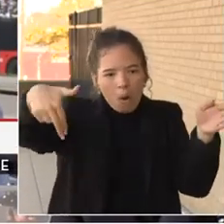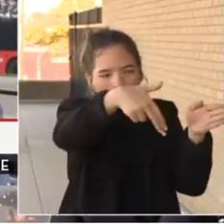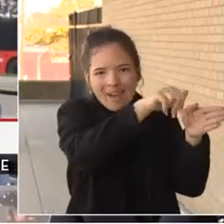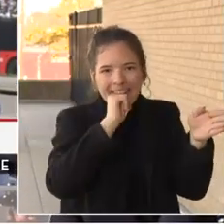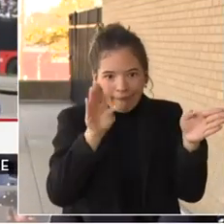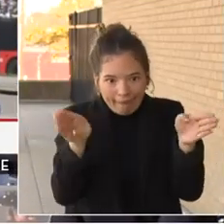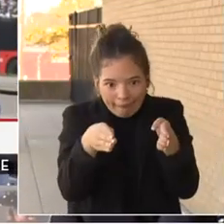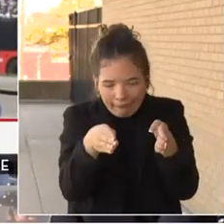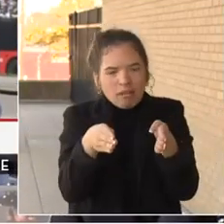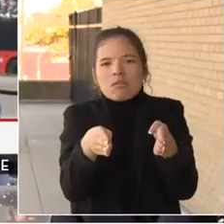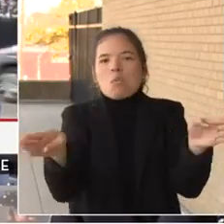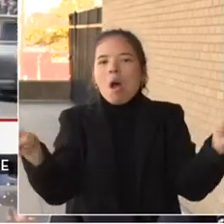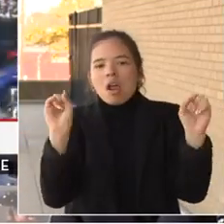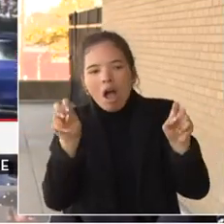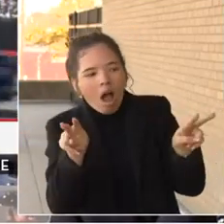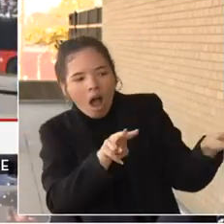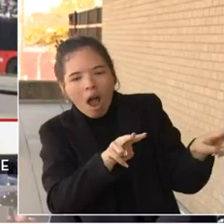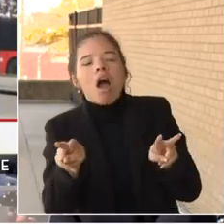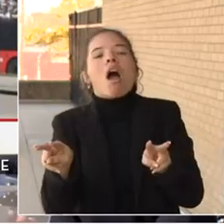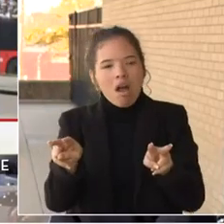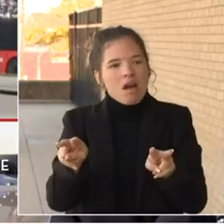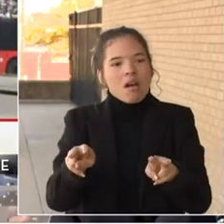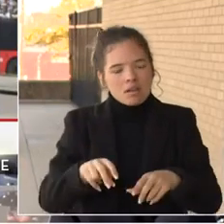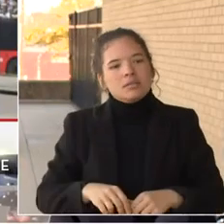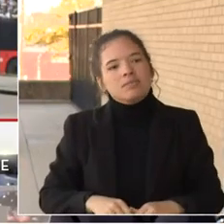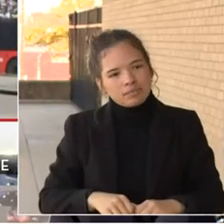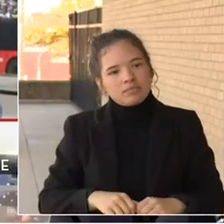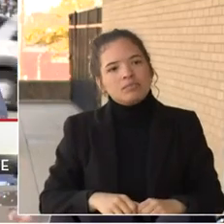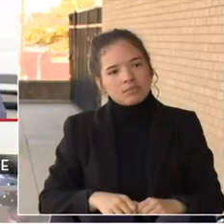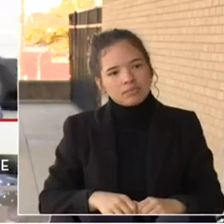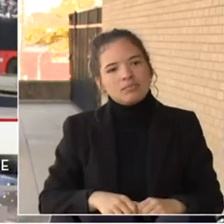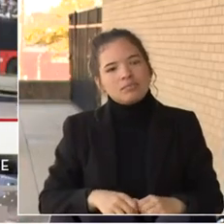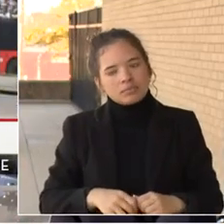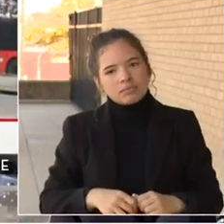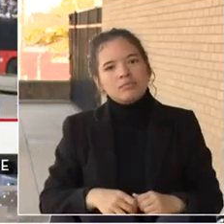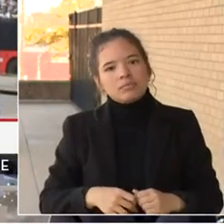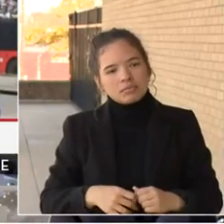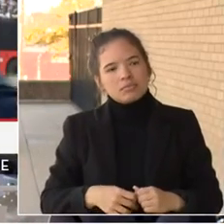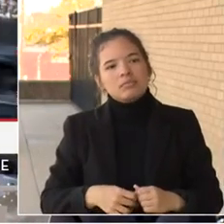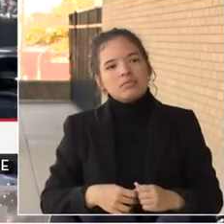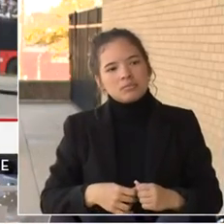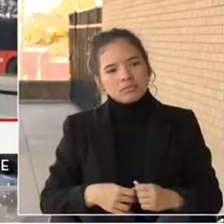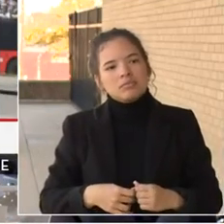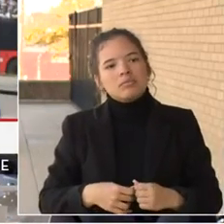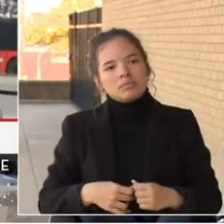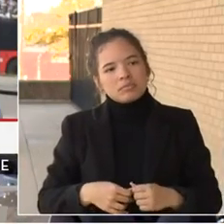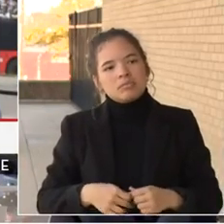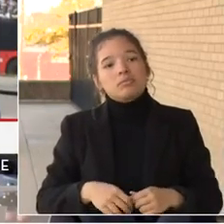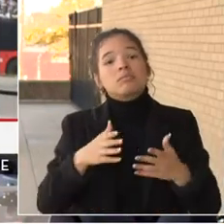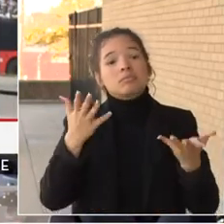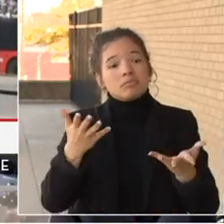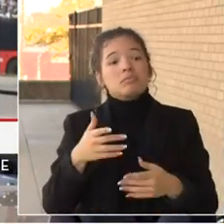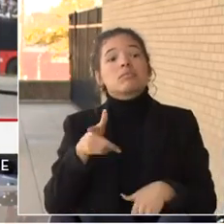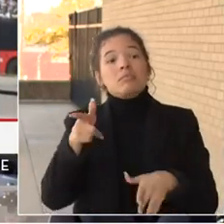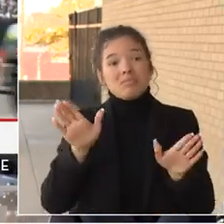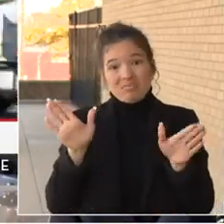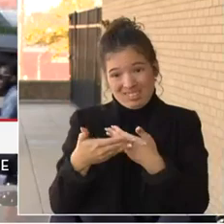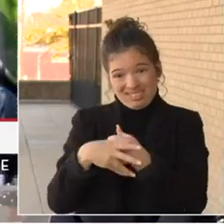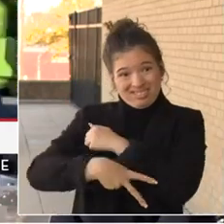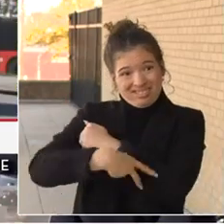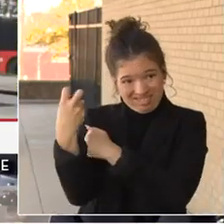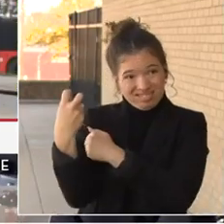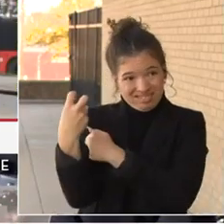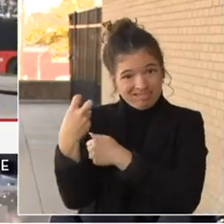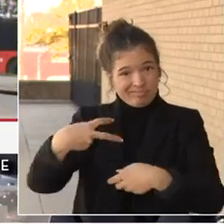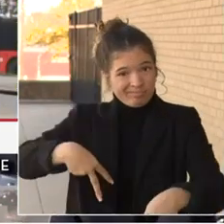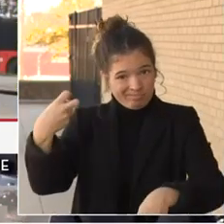good to just make sure that the angling of your cameras are correct. If you do happen to get your packages stolen, make sure to file a